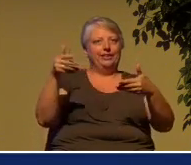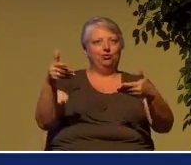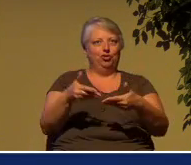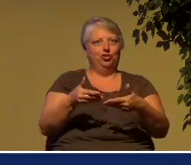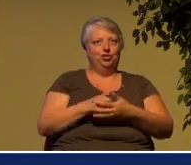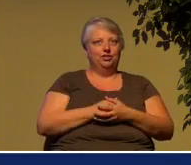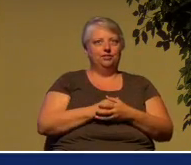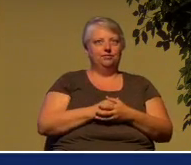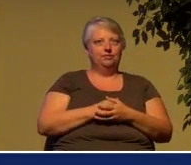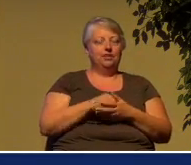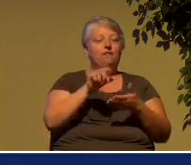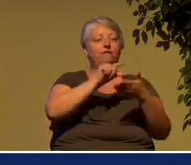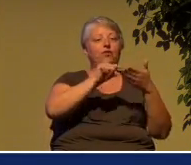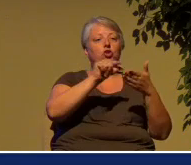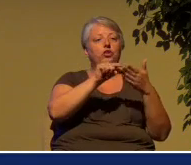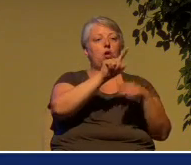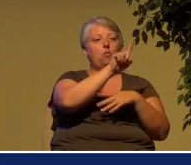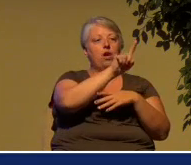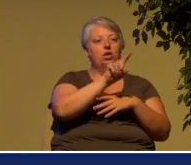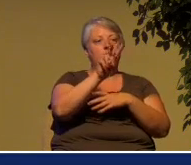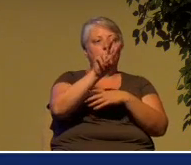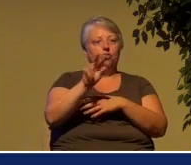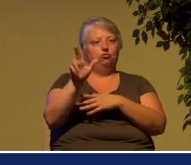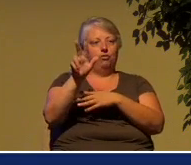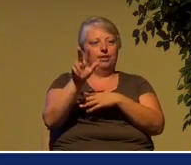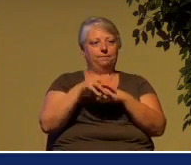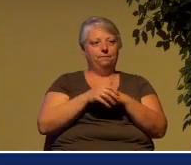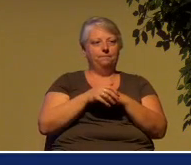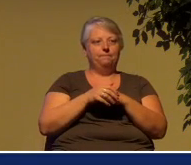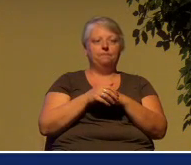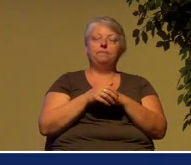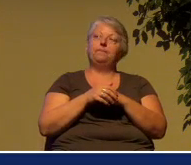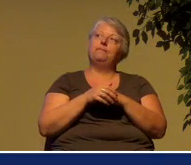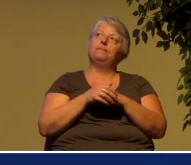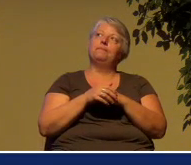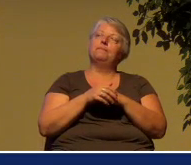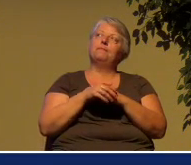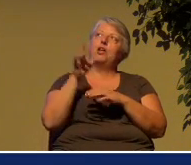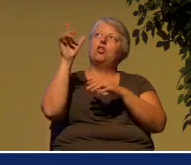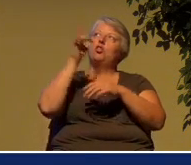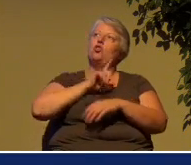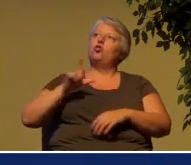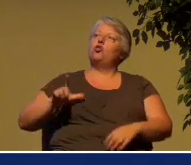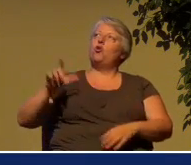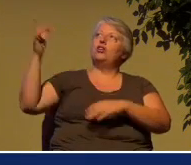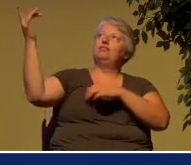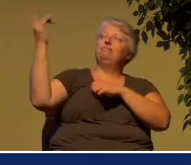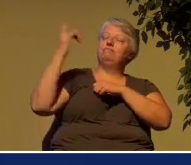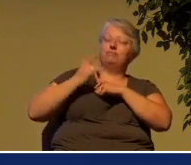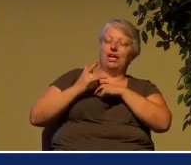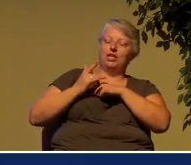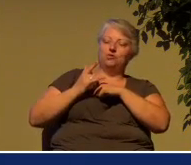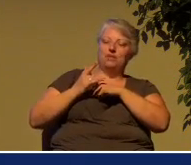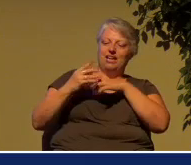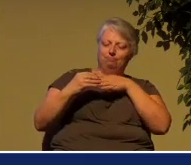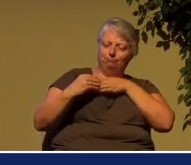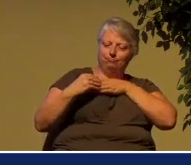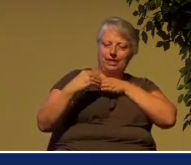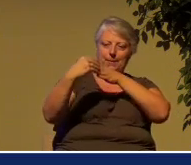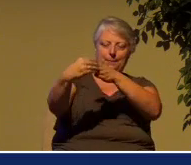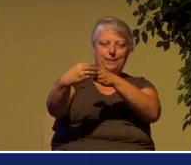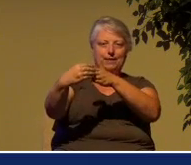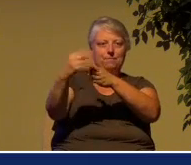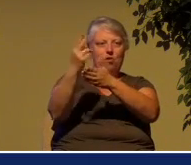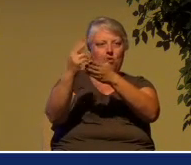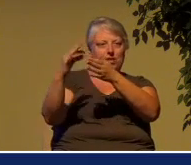1, 2, and 3 actually. The hand of the Lord was upon me, and he brought me out by the Spirit of the Lord